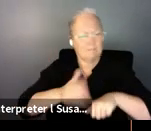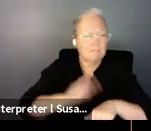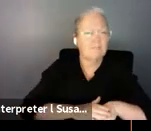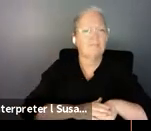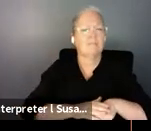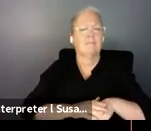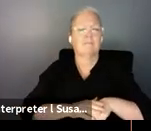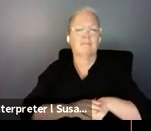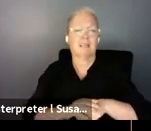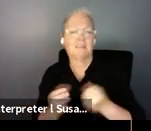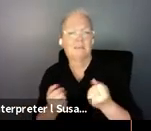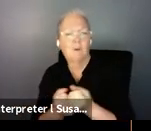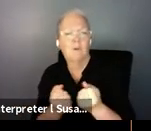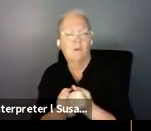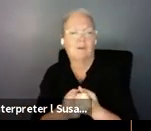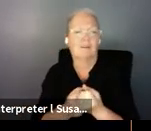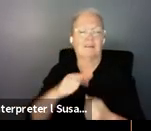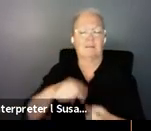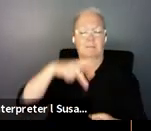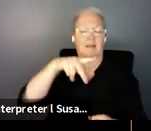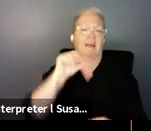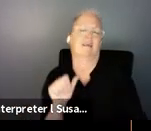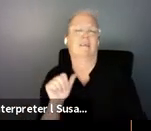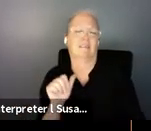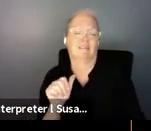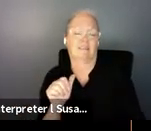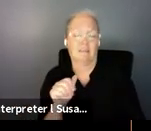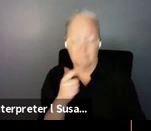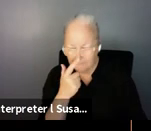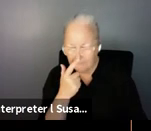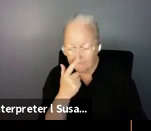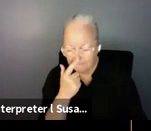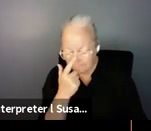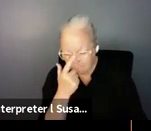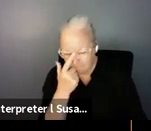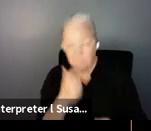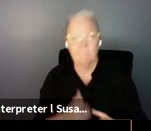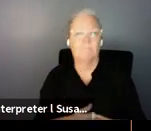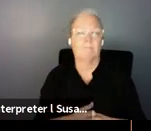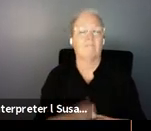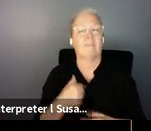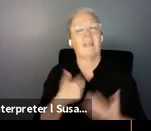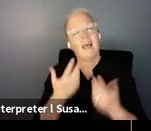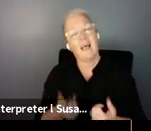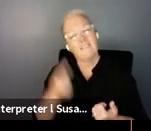we also um have some other non-numerical changes to propose um first um we want to